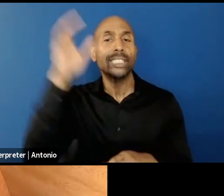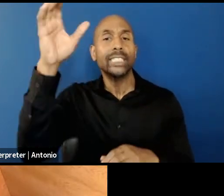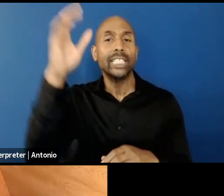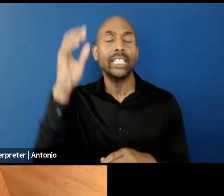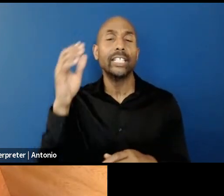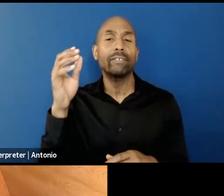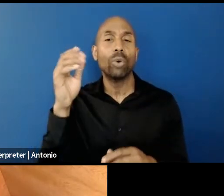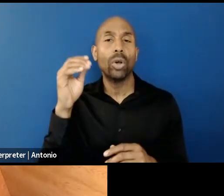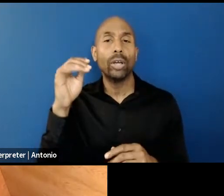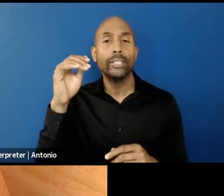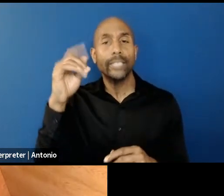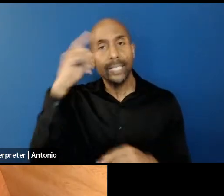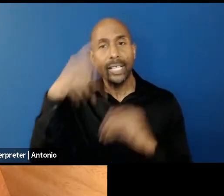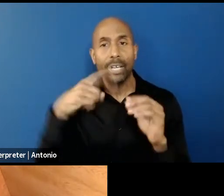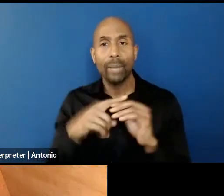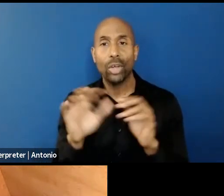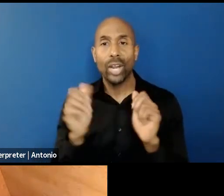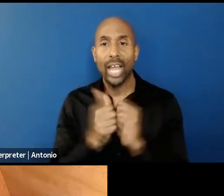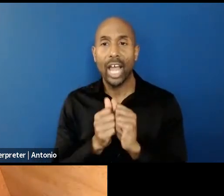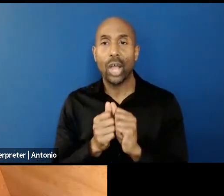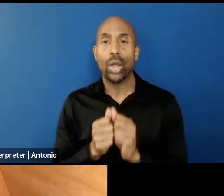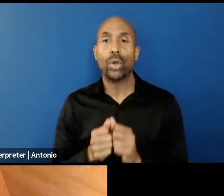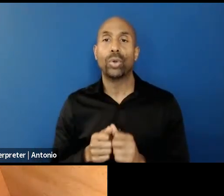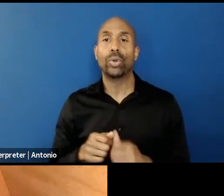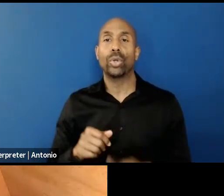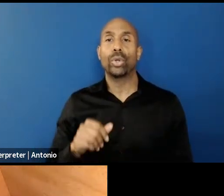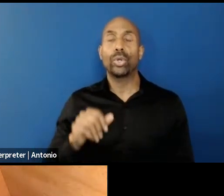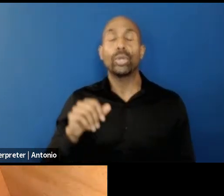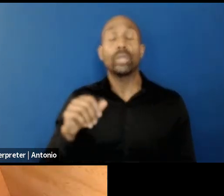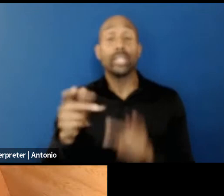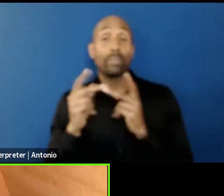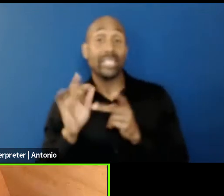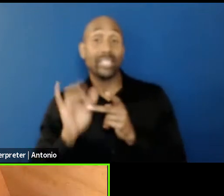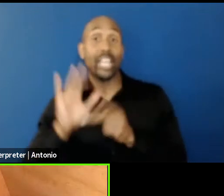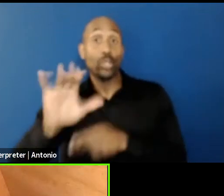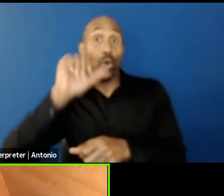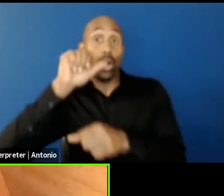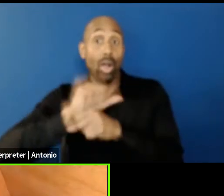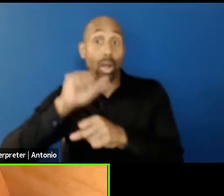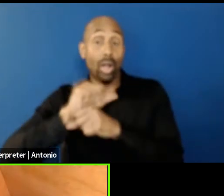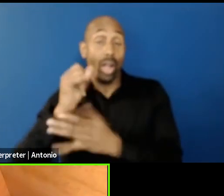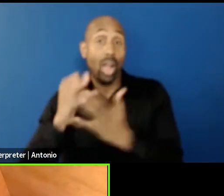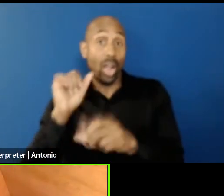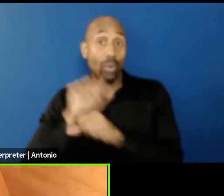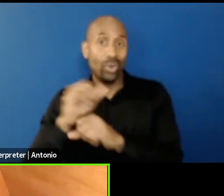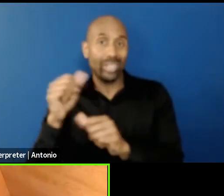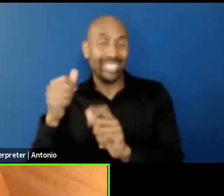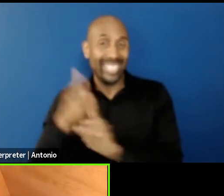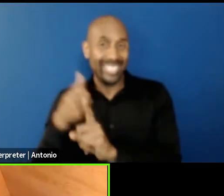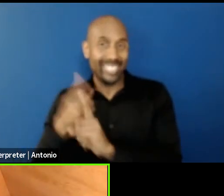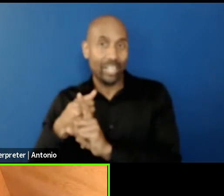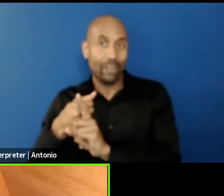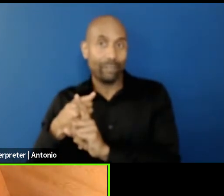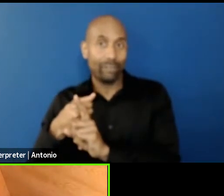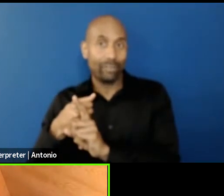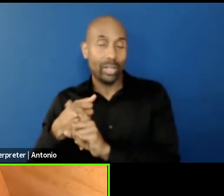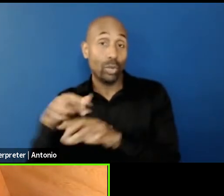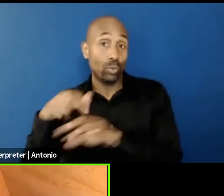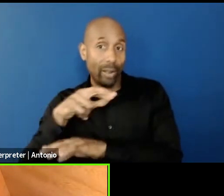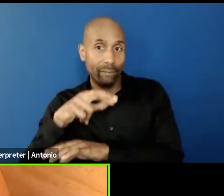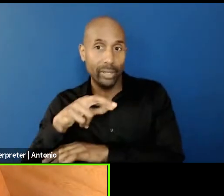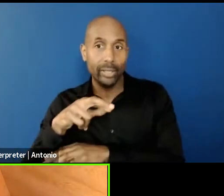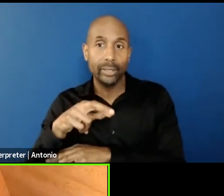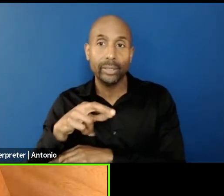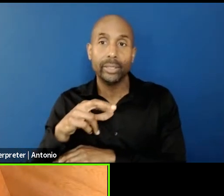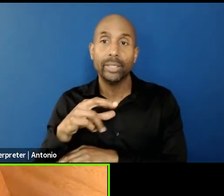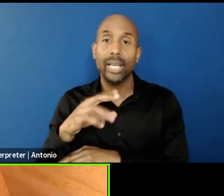immaterial specific to that place? yeah, you know, like I think traveling was always a learning